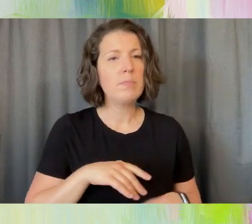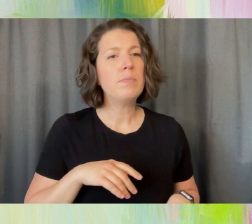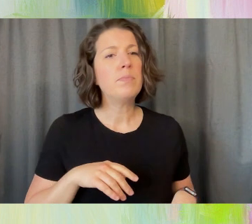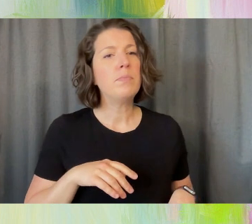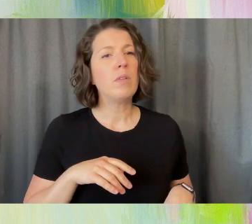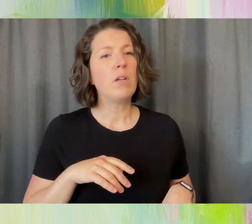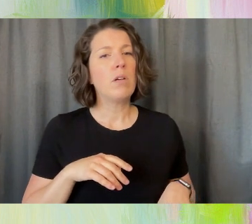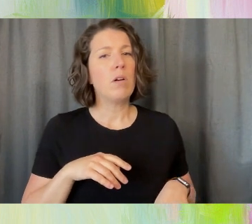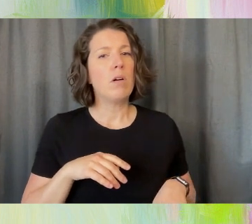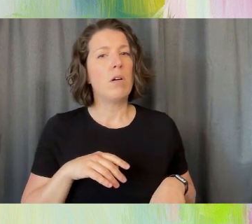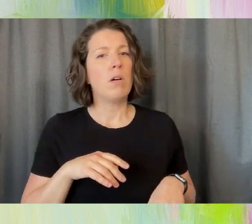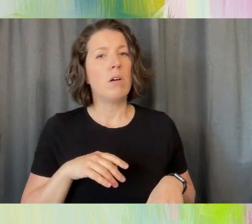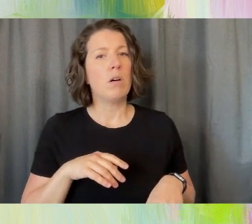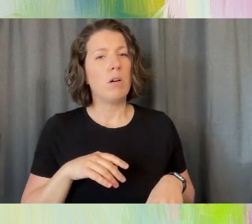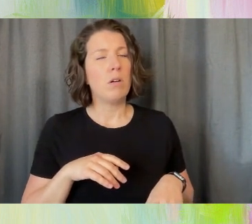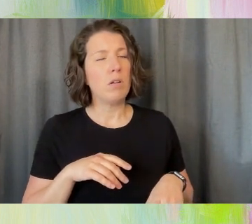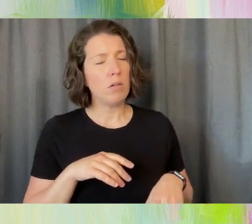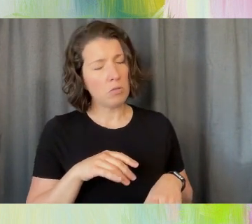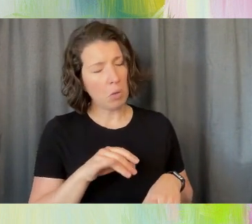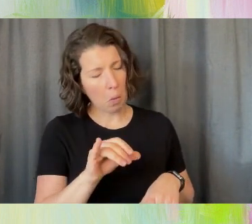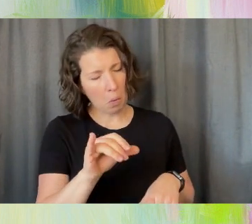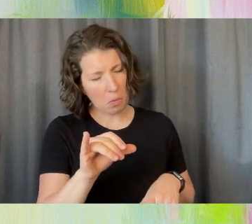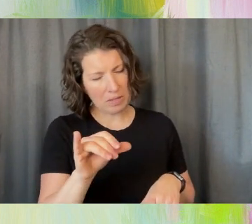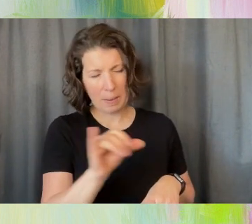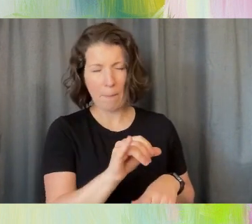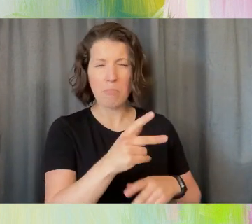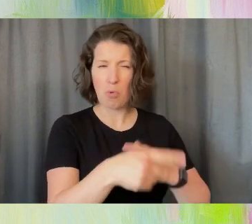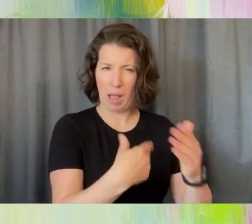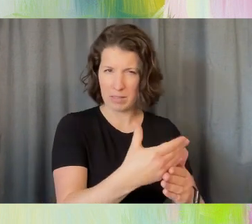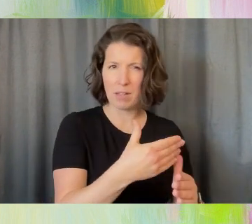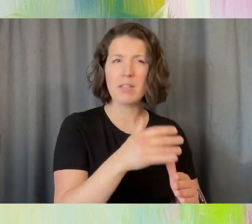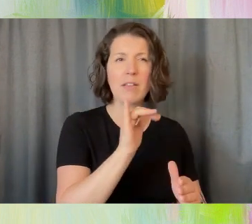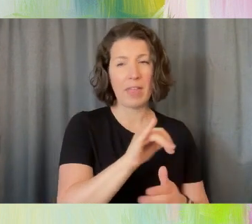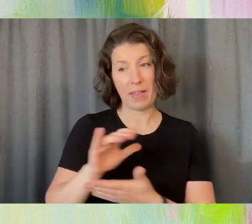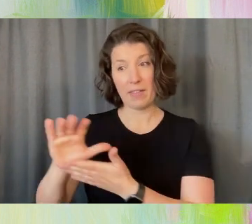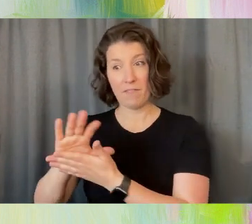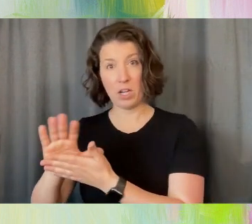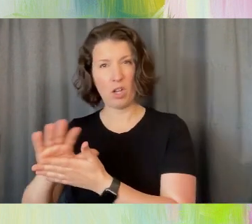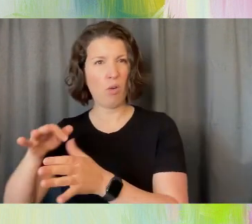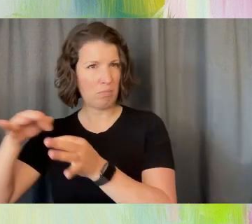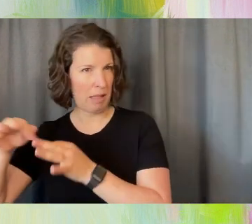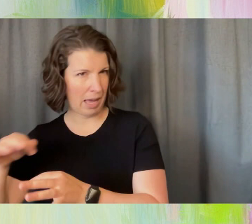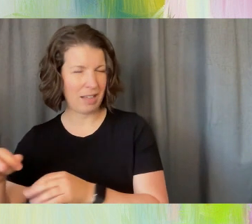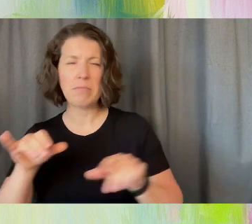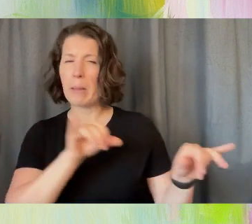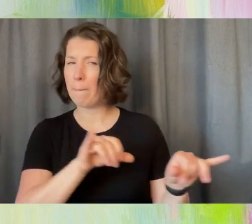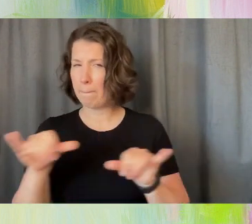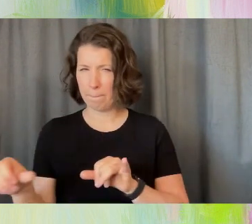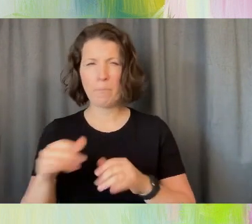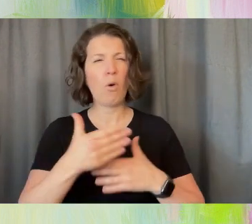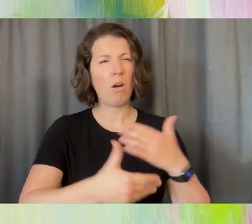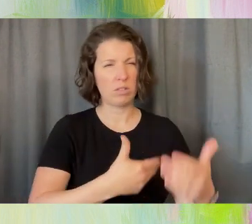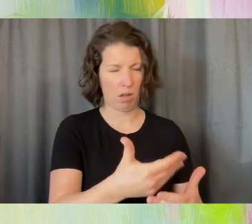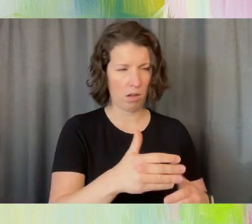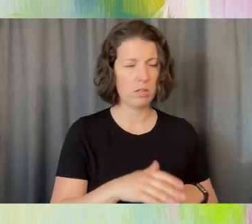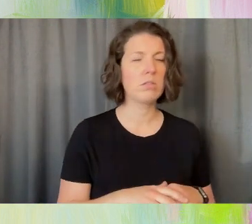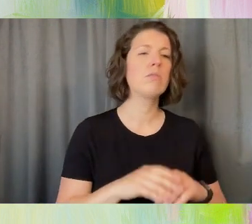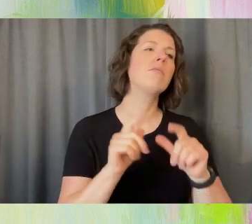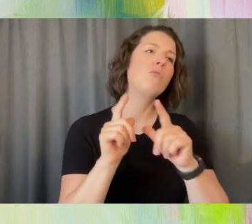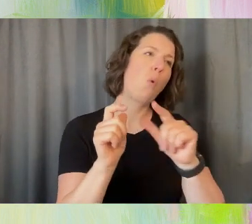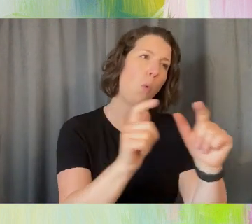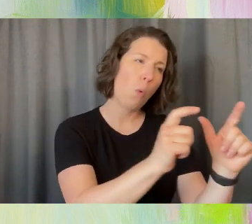So same similar process that you heard from the video. I mean, we take photos for about